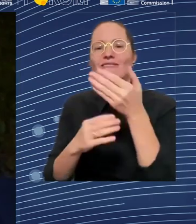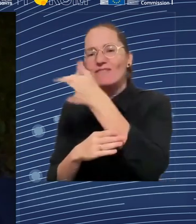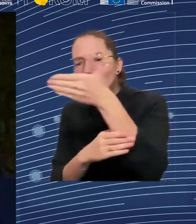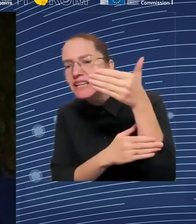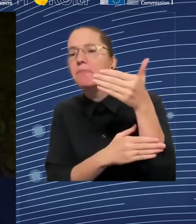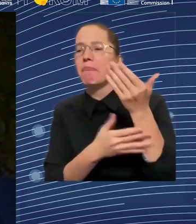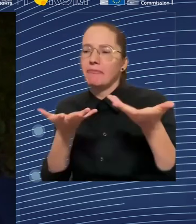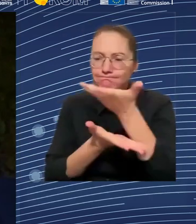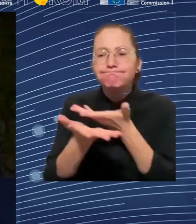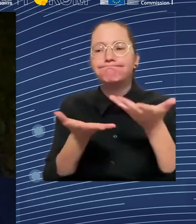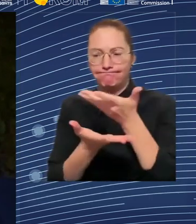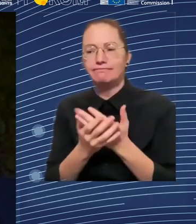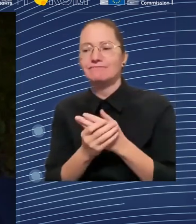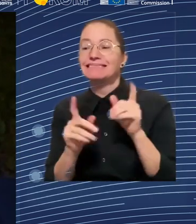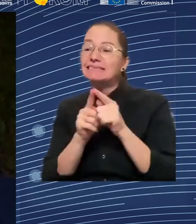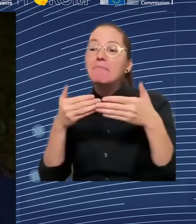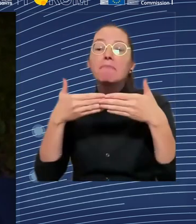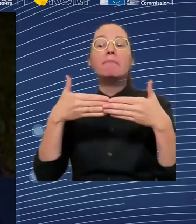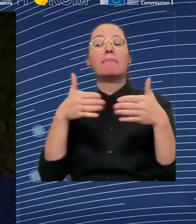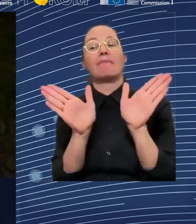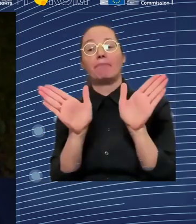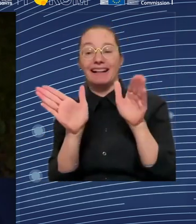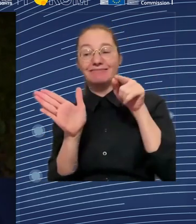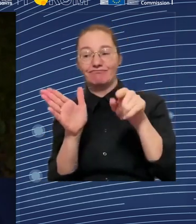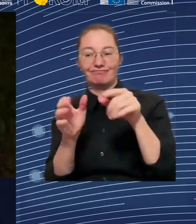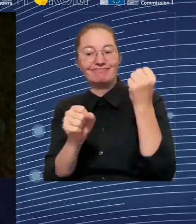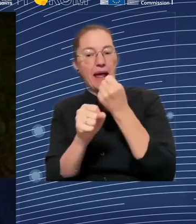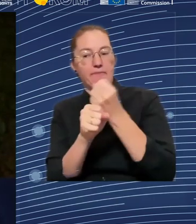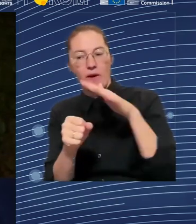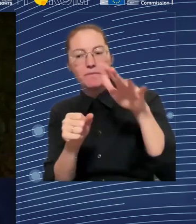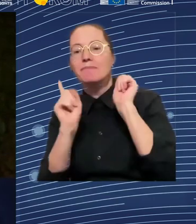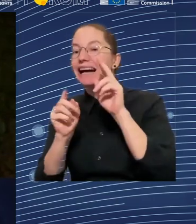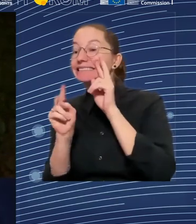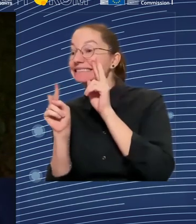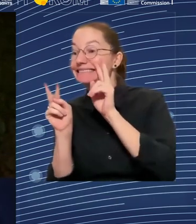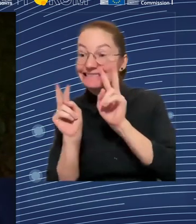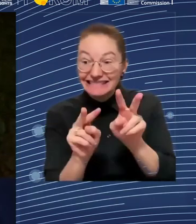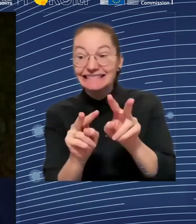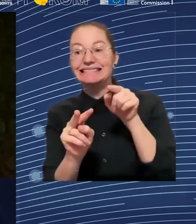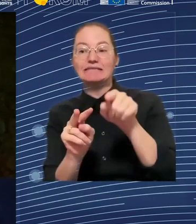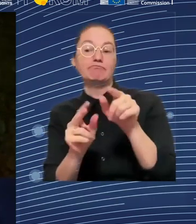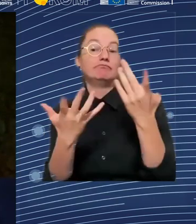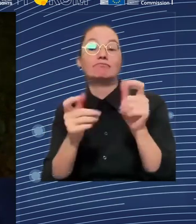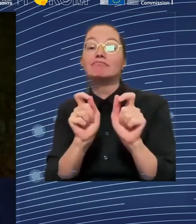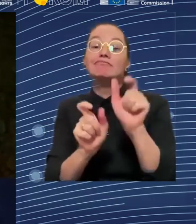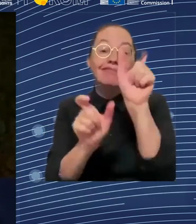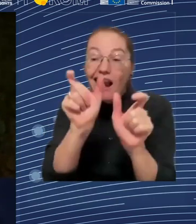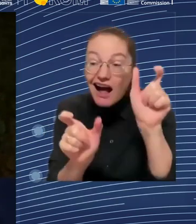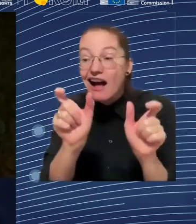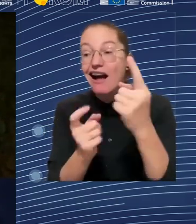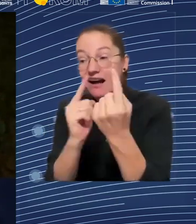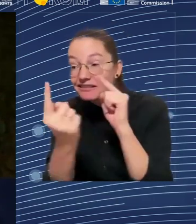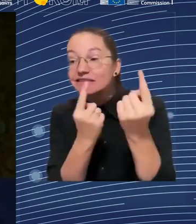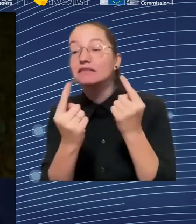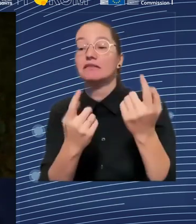that requirements. But very small firms cannot do that. And then that is why they need to go to public